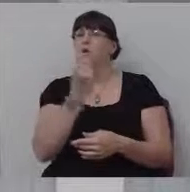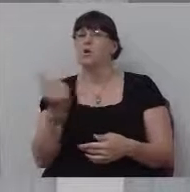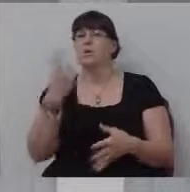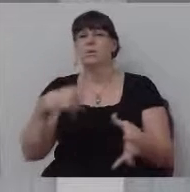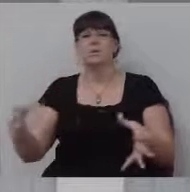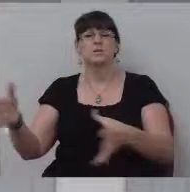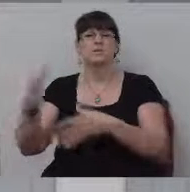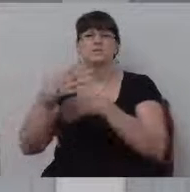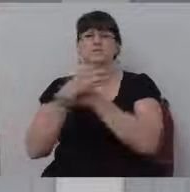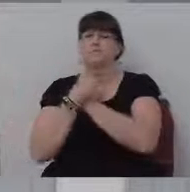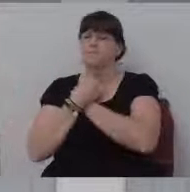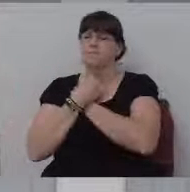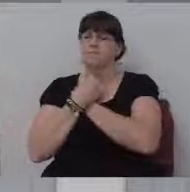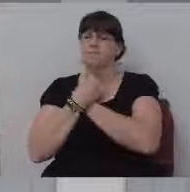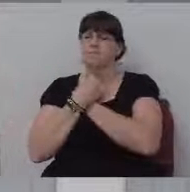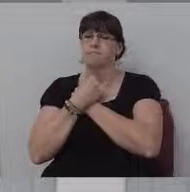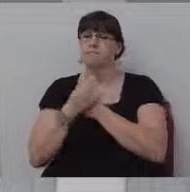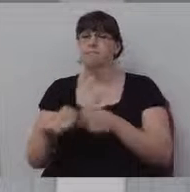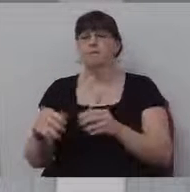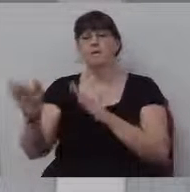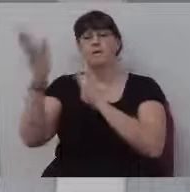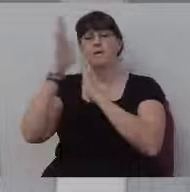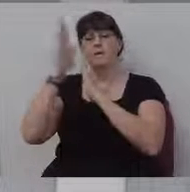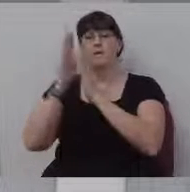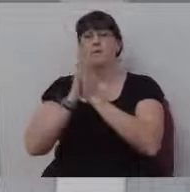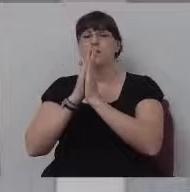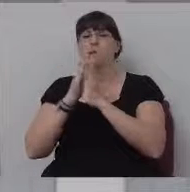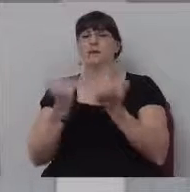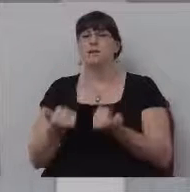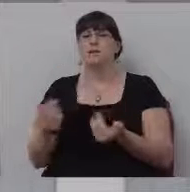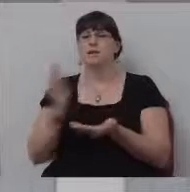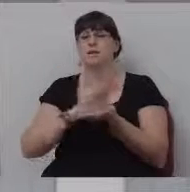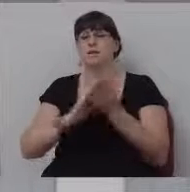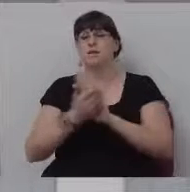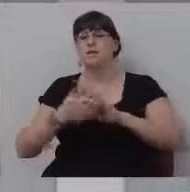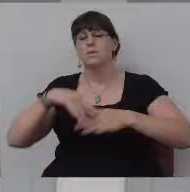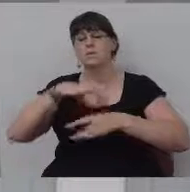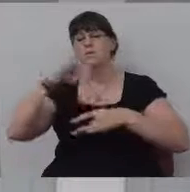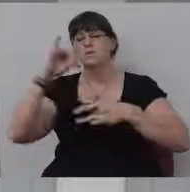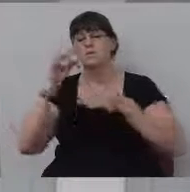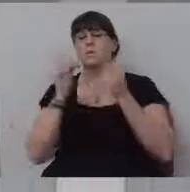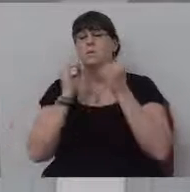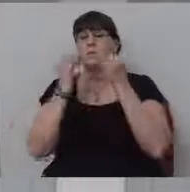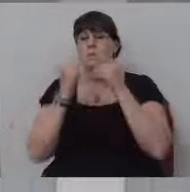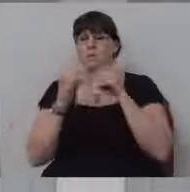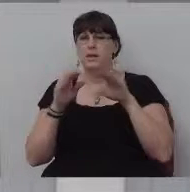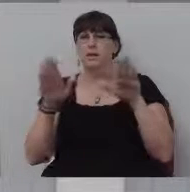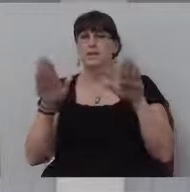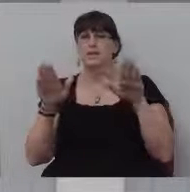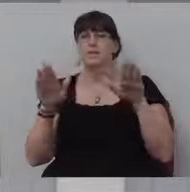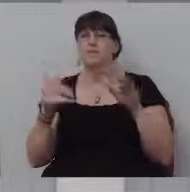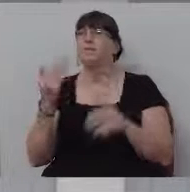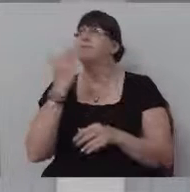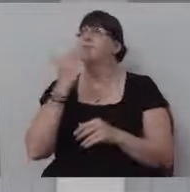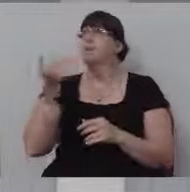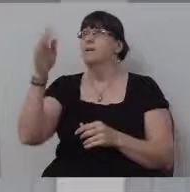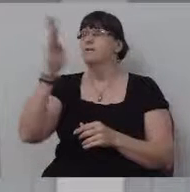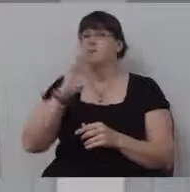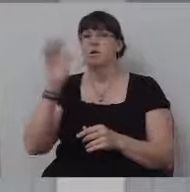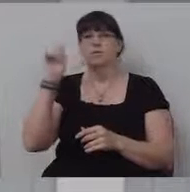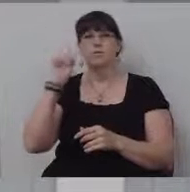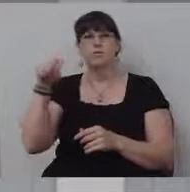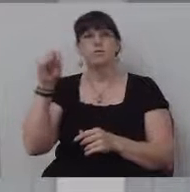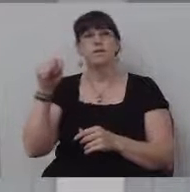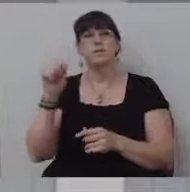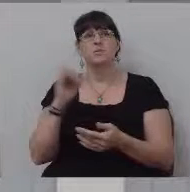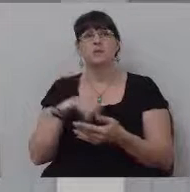Let's pray. Father, I want to ask you tonight now that your Holy Spirit will, will bless this evening. I want to thank you, God, for just the testimony